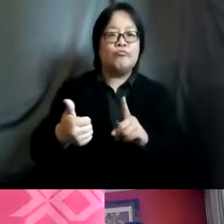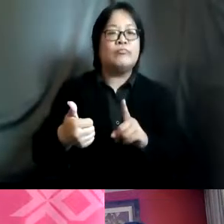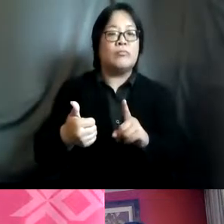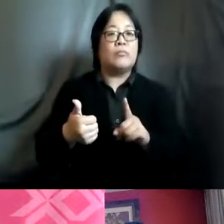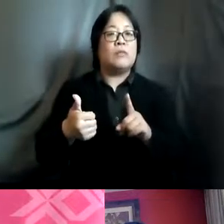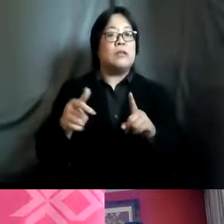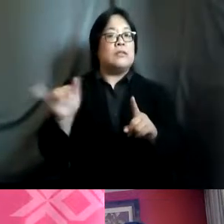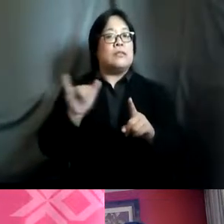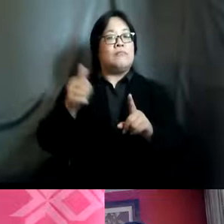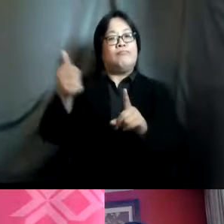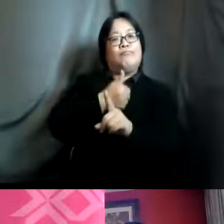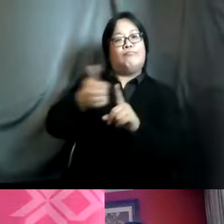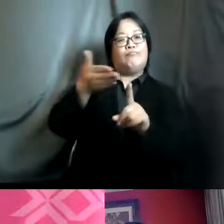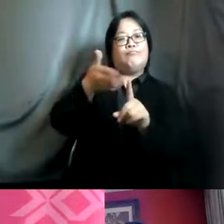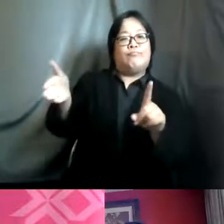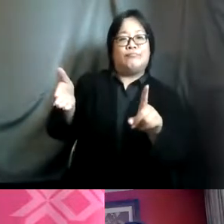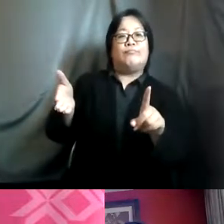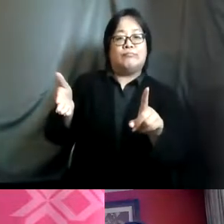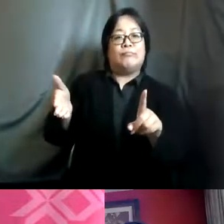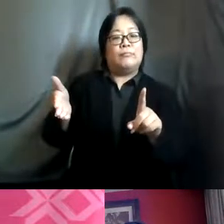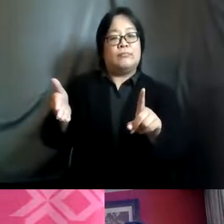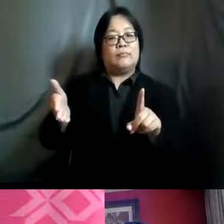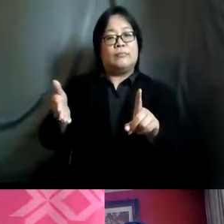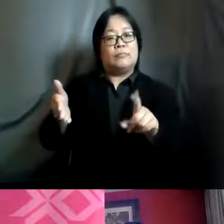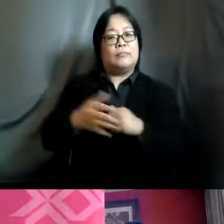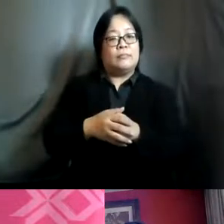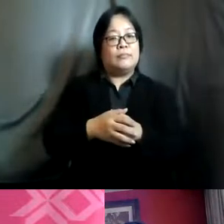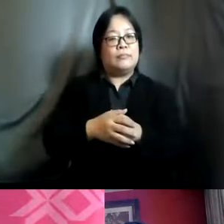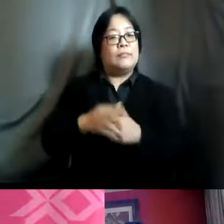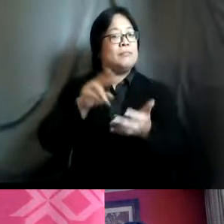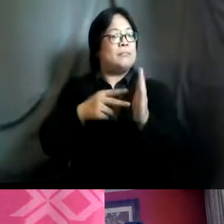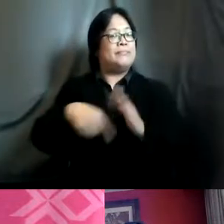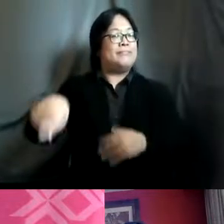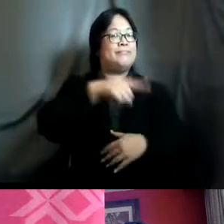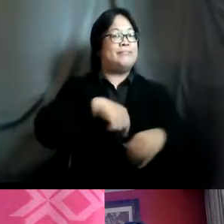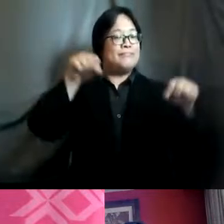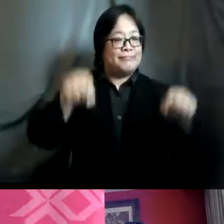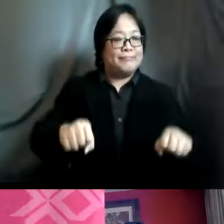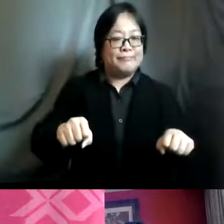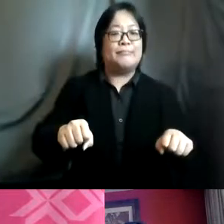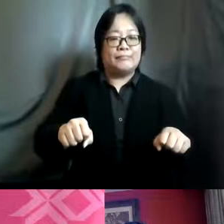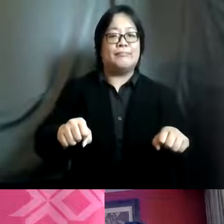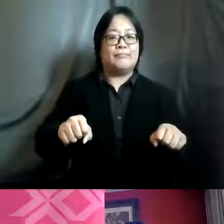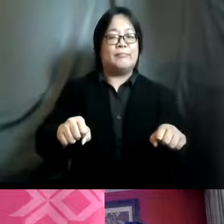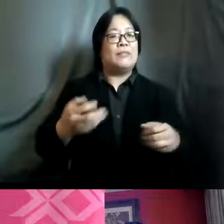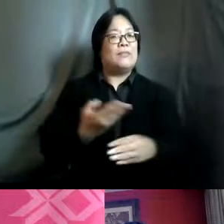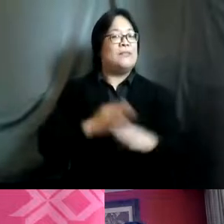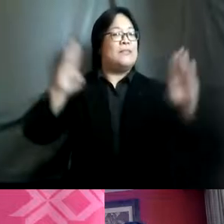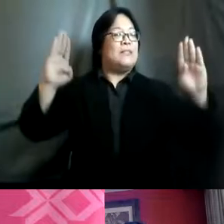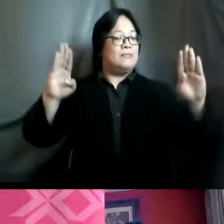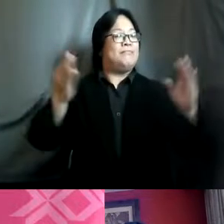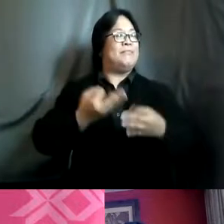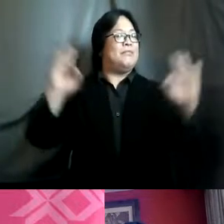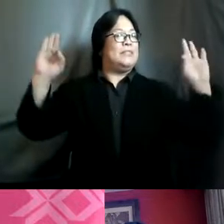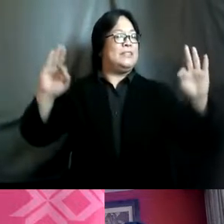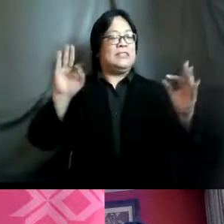violates rights to bodily integrity which is the ability for people to live free from physical acts to which they